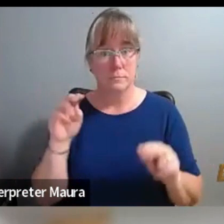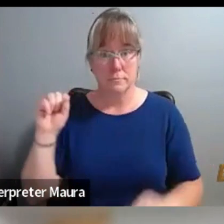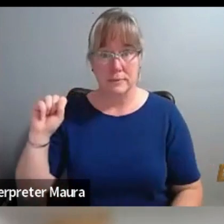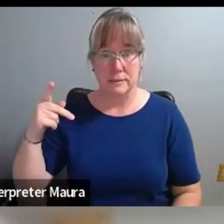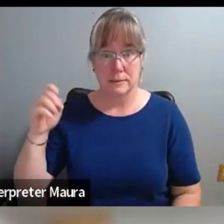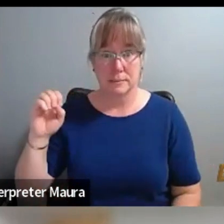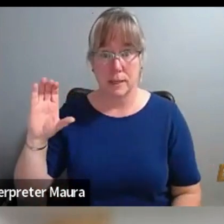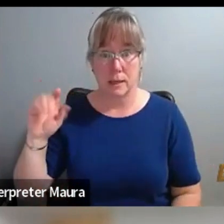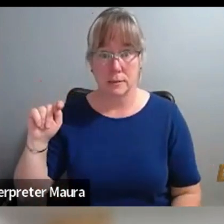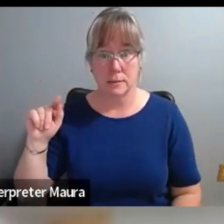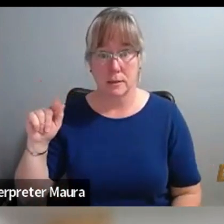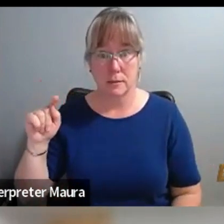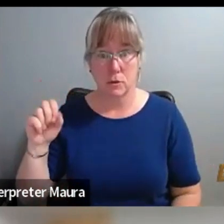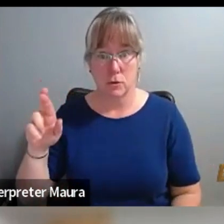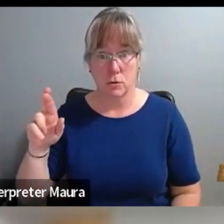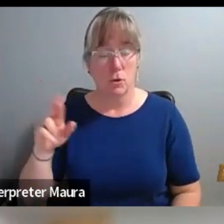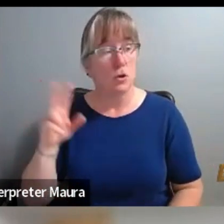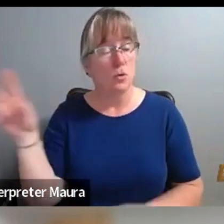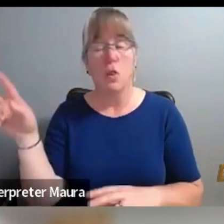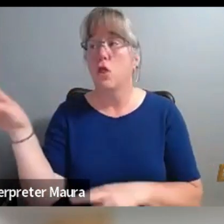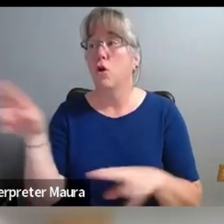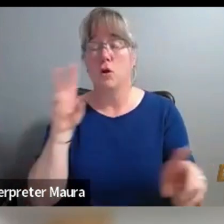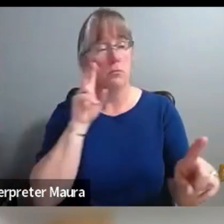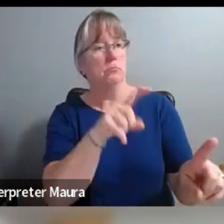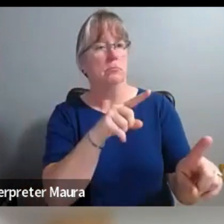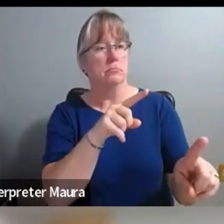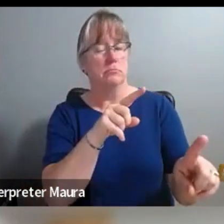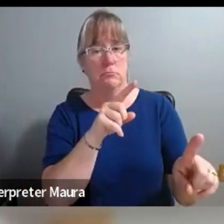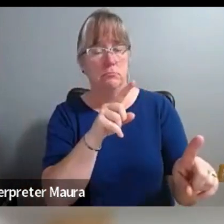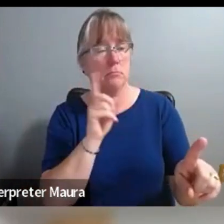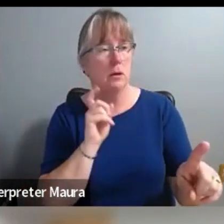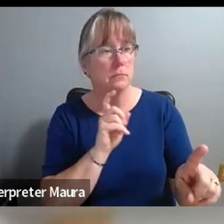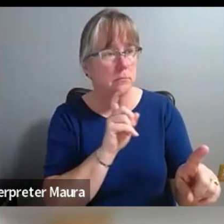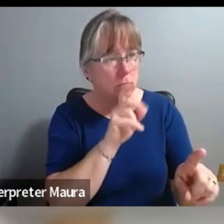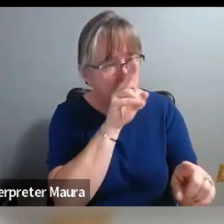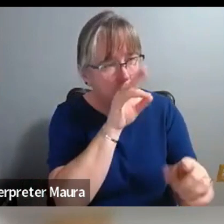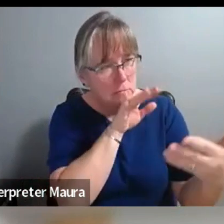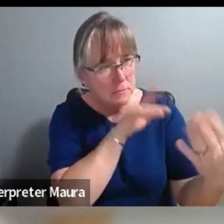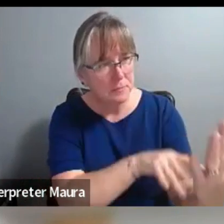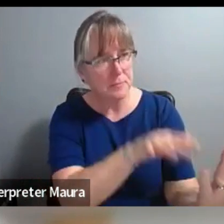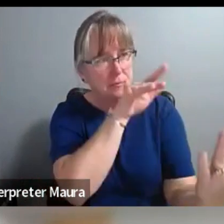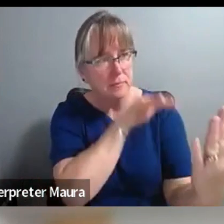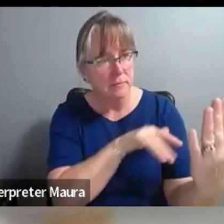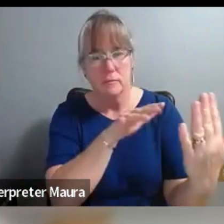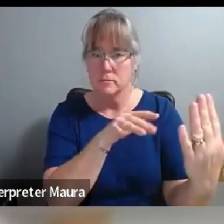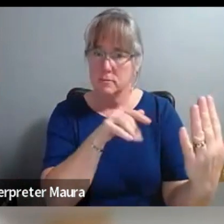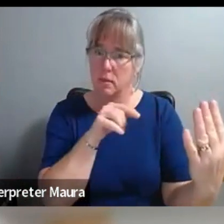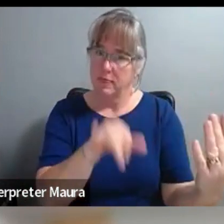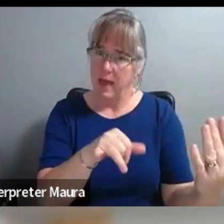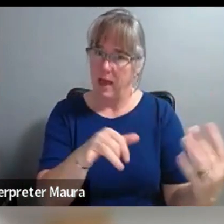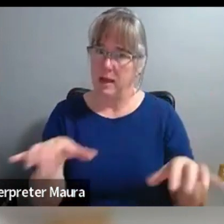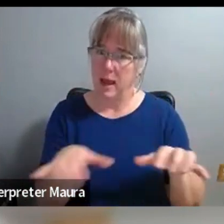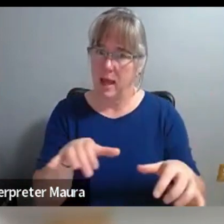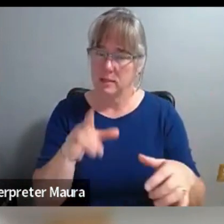around. You find something that catches your eye. You look deeper. There's a lot of power in that act.